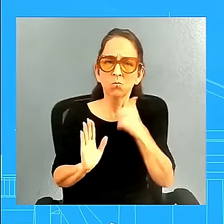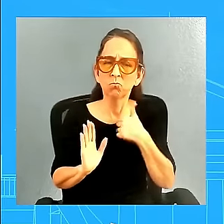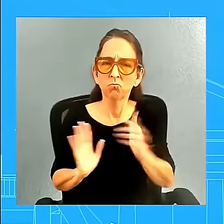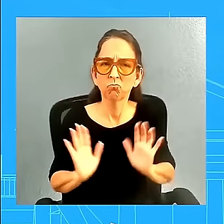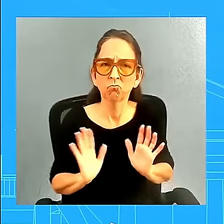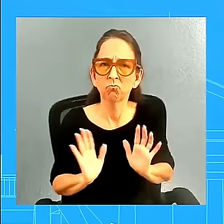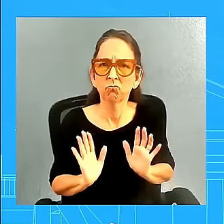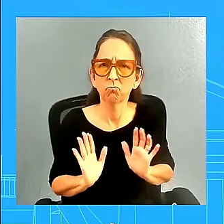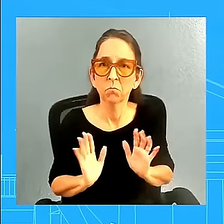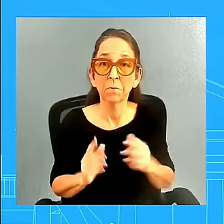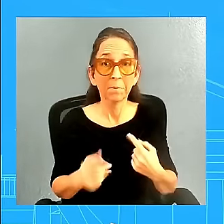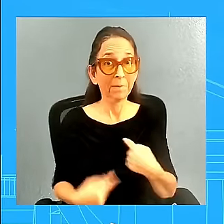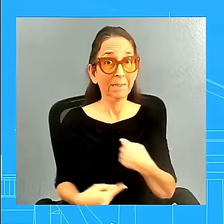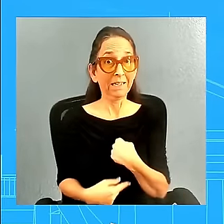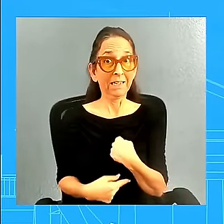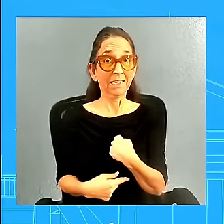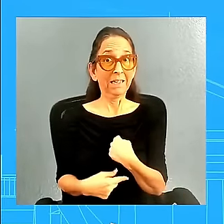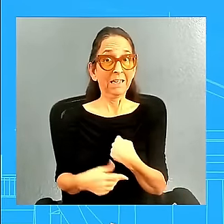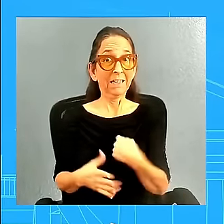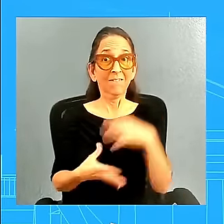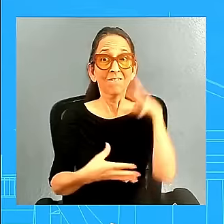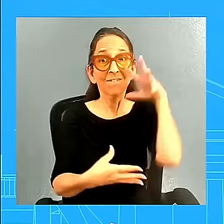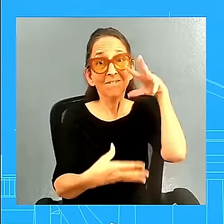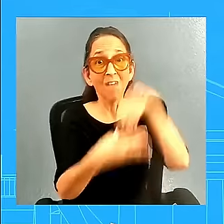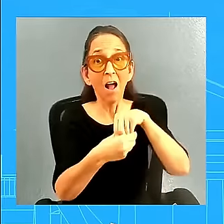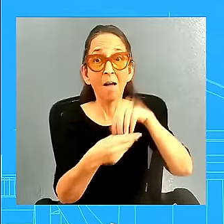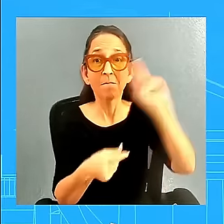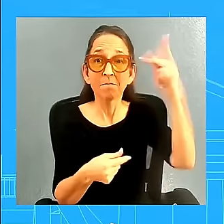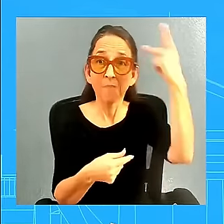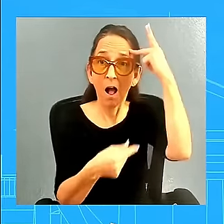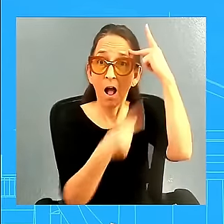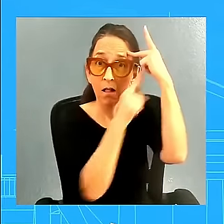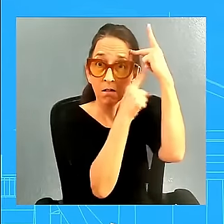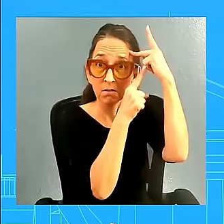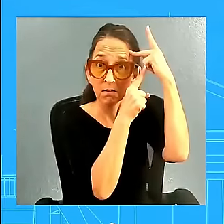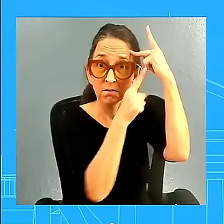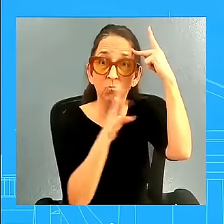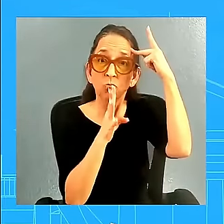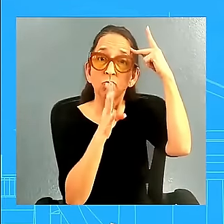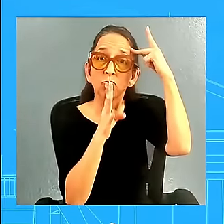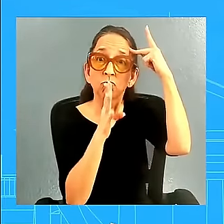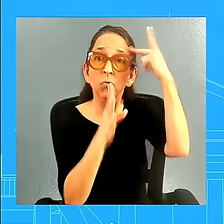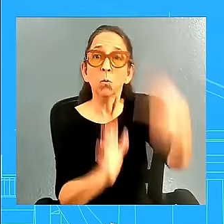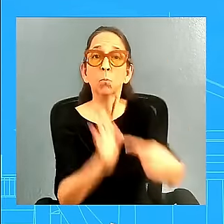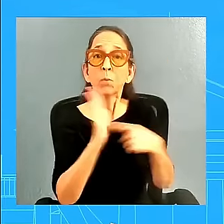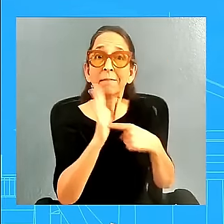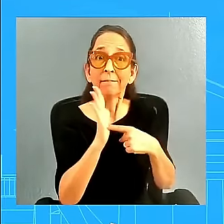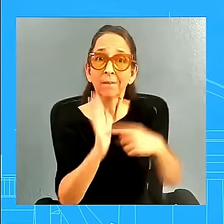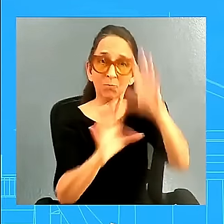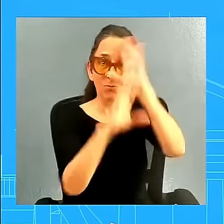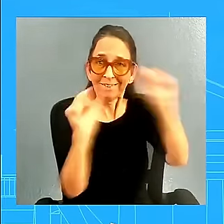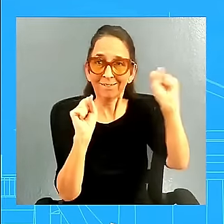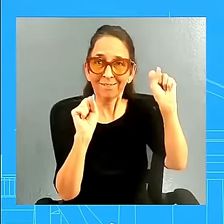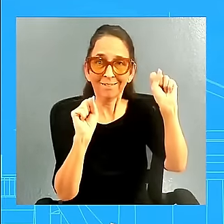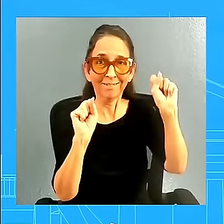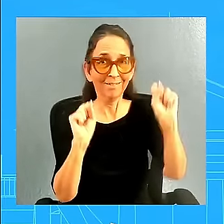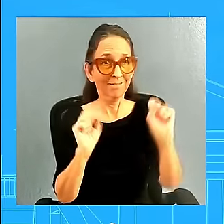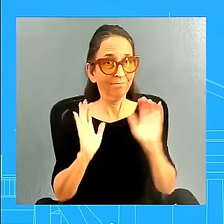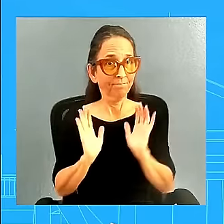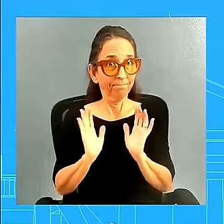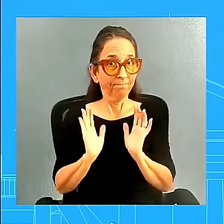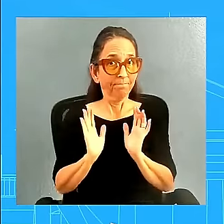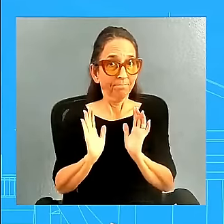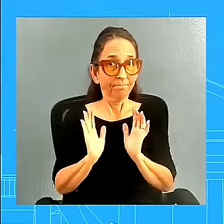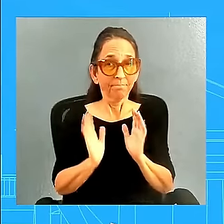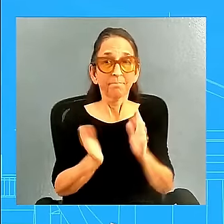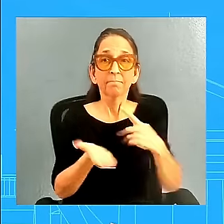pundit. I am the white house press secretary. I speak for the president, but obviously I cannot speak to, uh, the 2024 election. And you did talk about